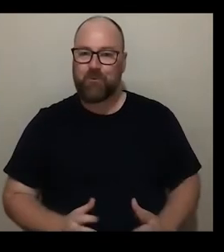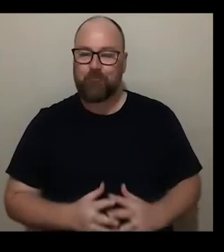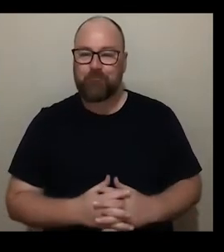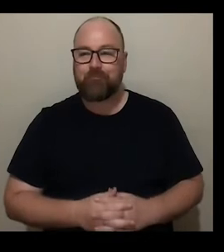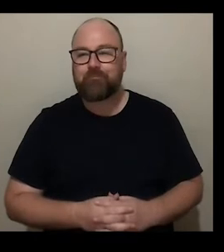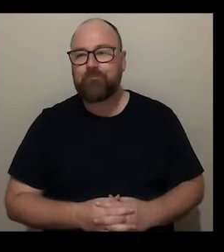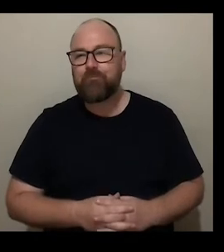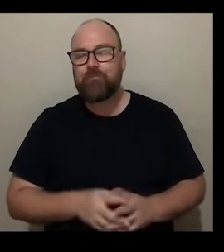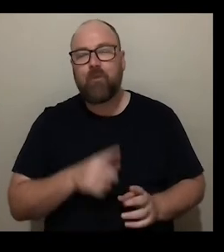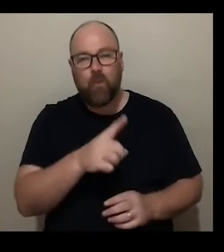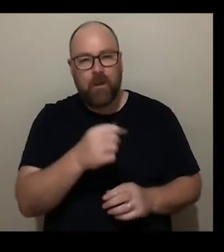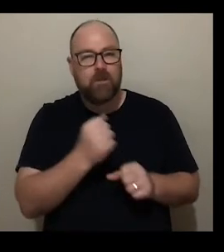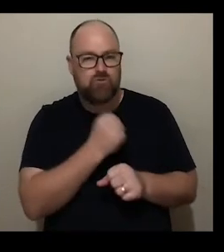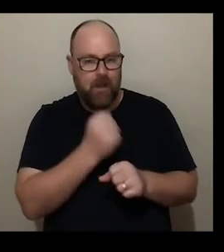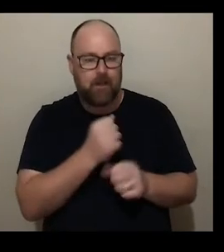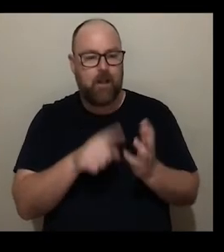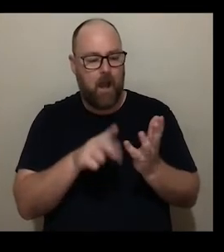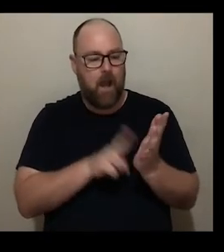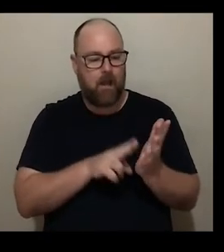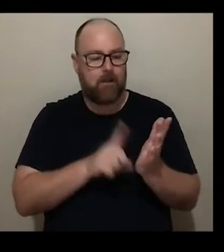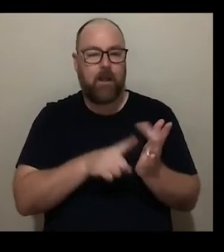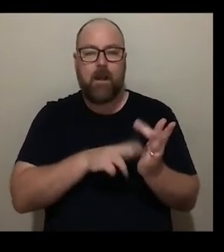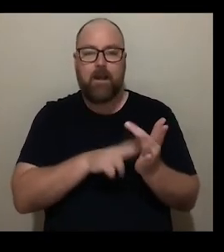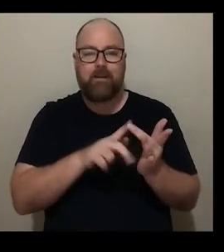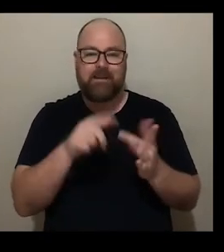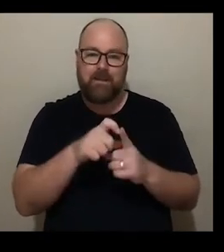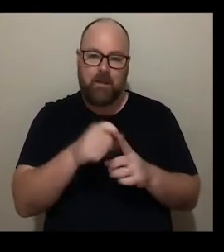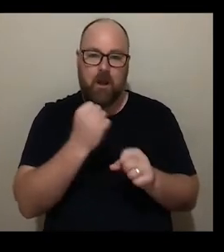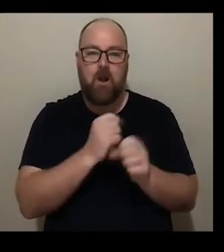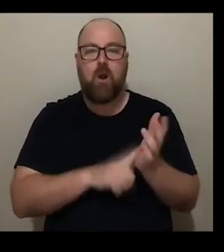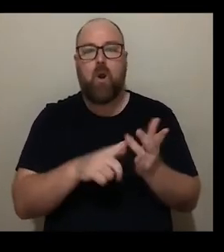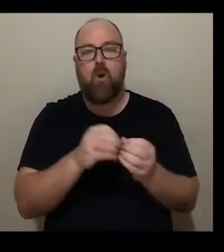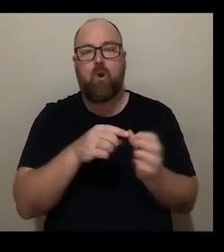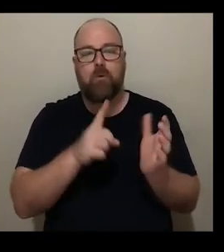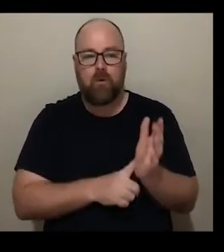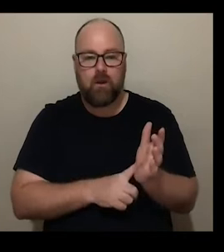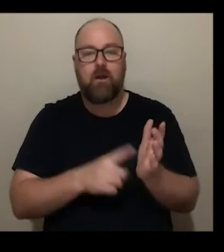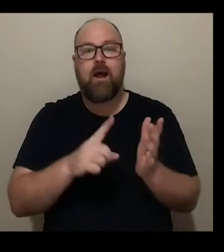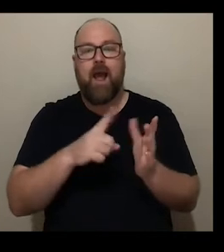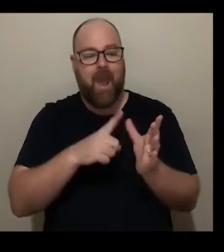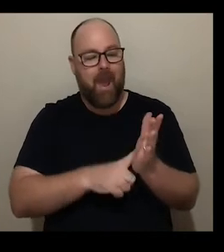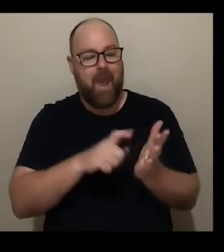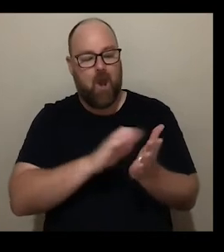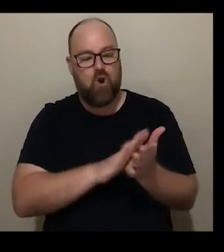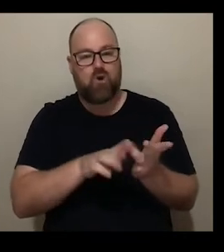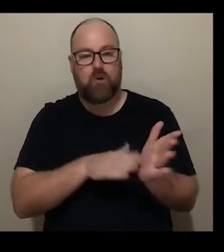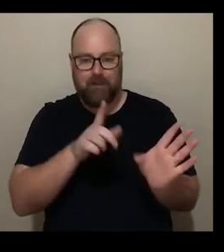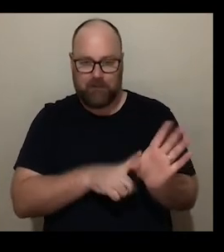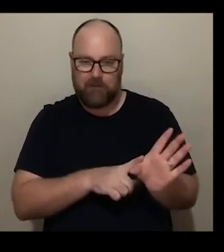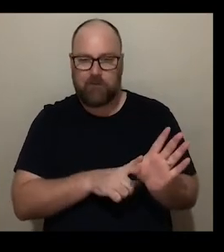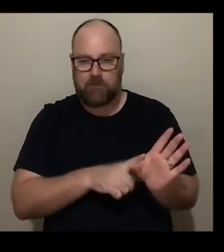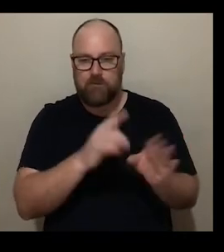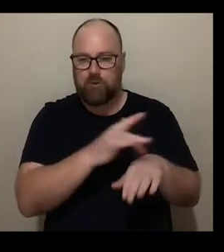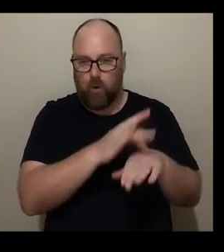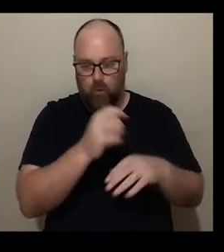created unlimited global alchemy supported really greatly by unlimited program